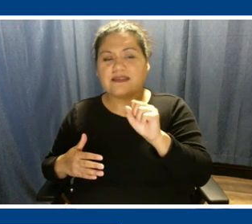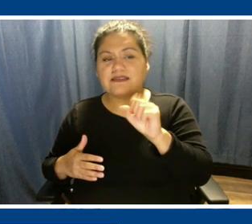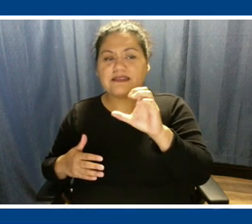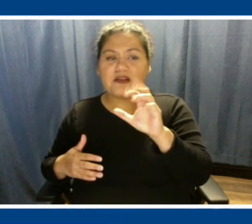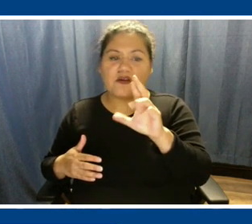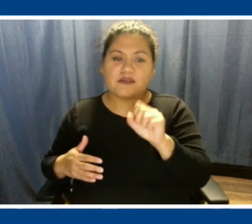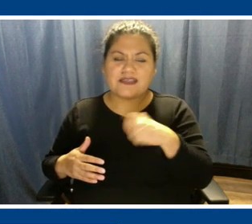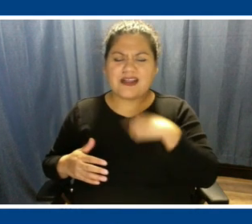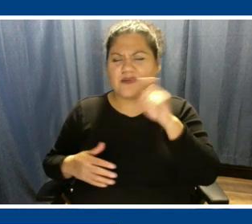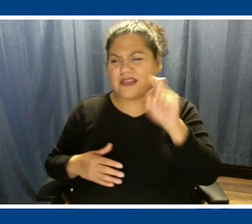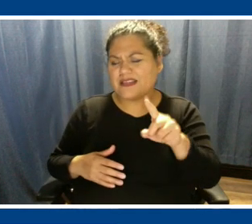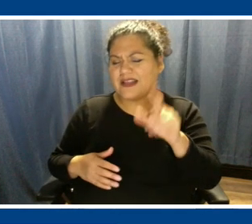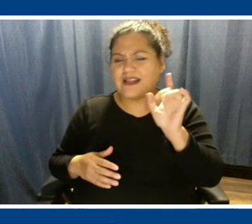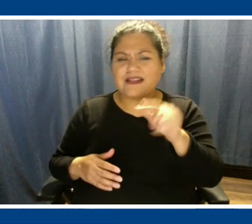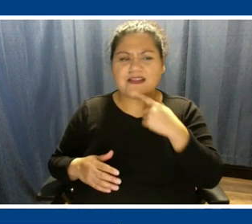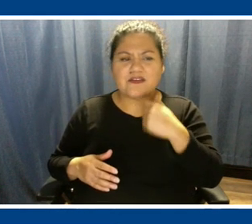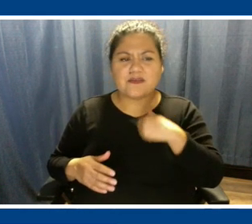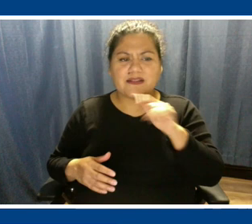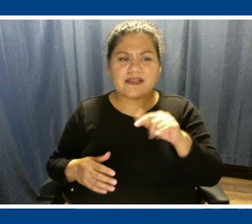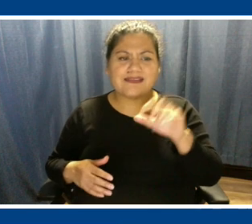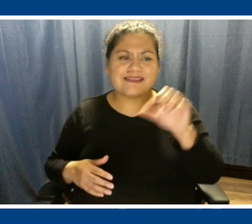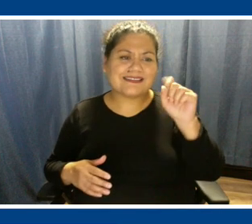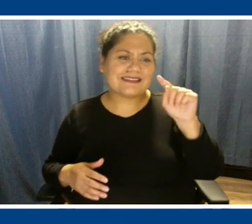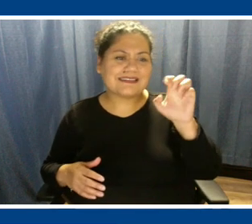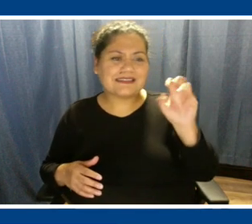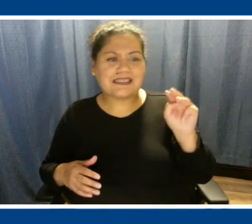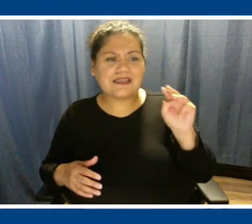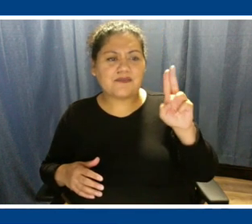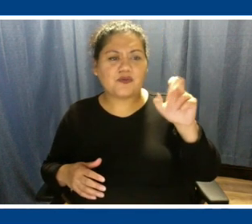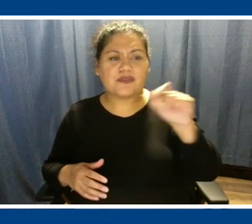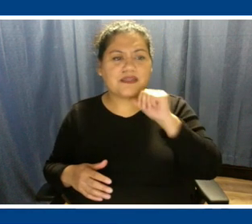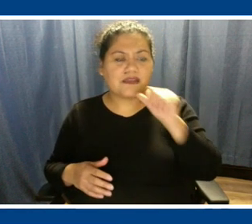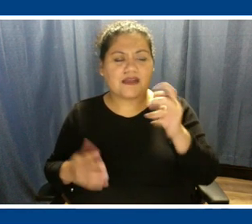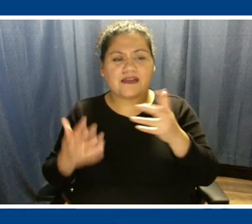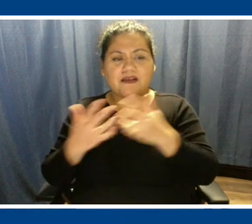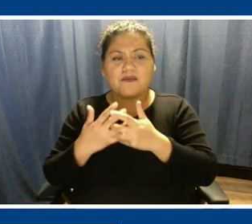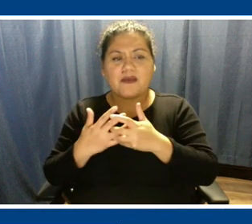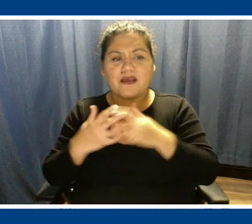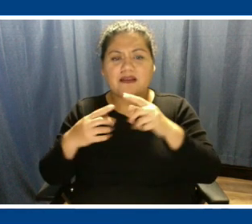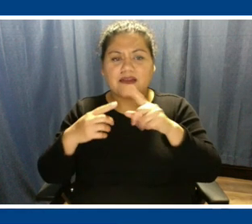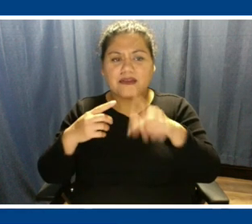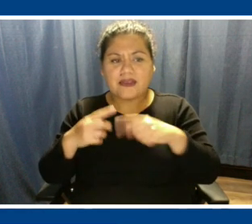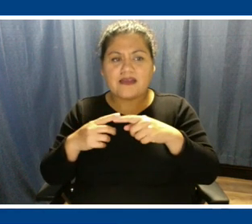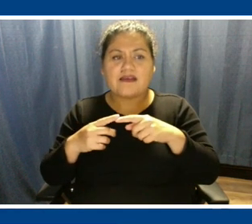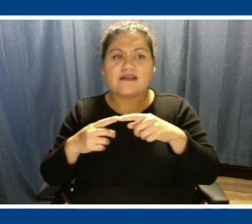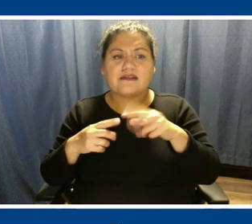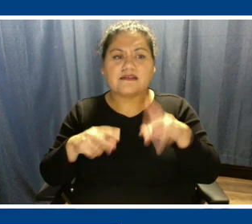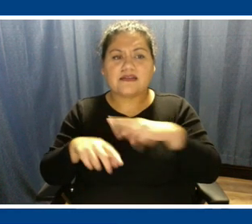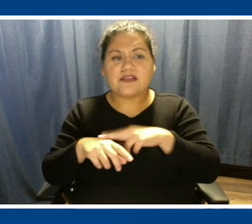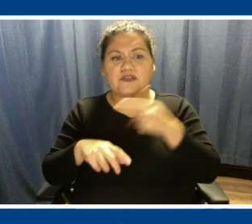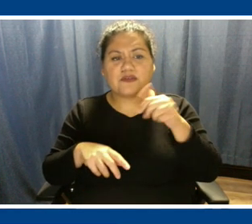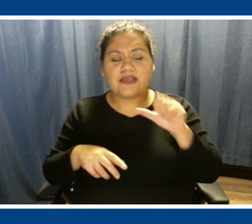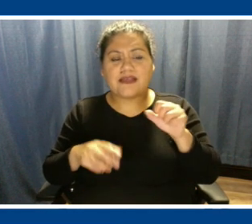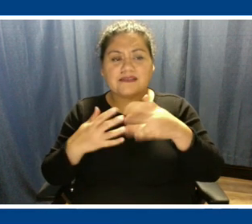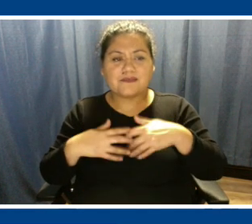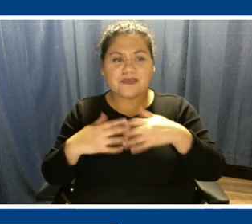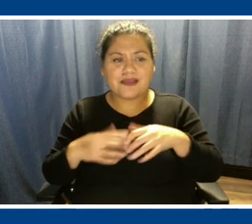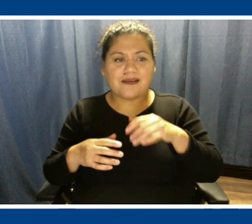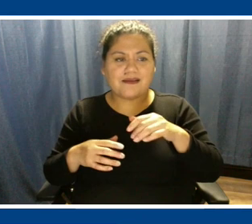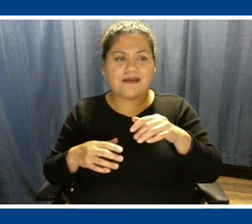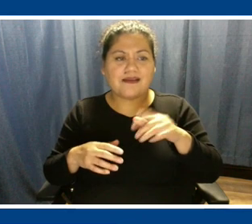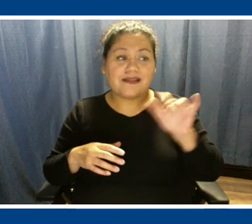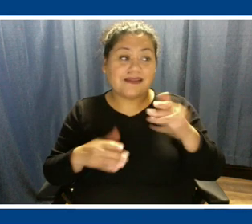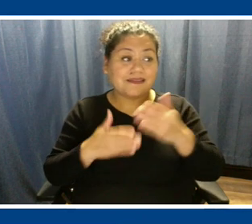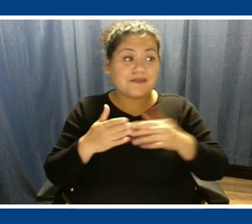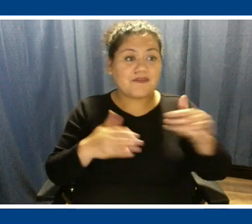that's just going to be a steam unit and not a combined cycle natural gas plant, which some of our other modern gas